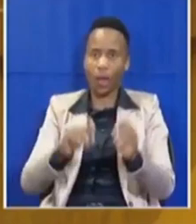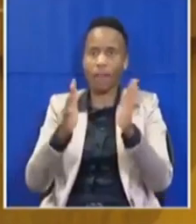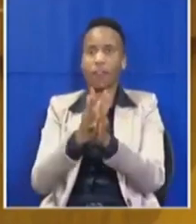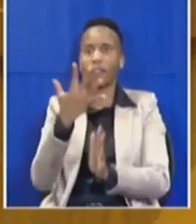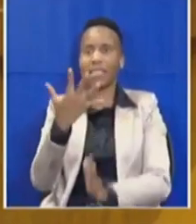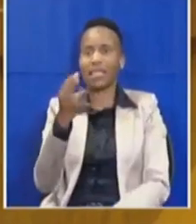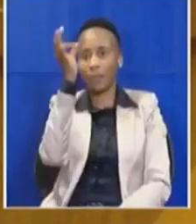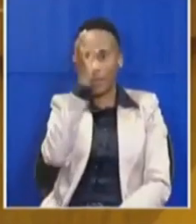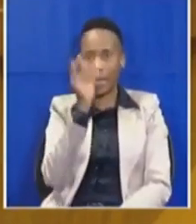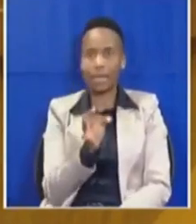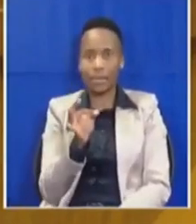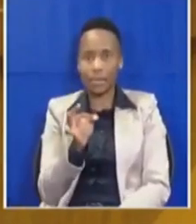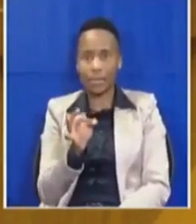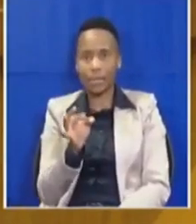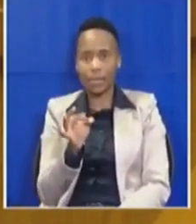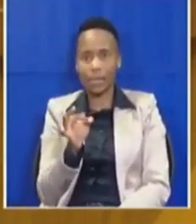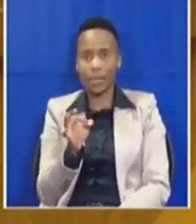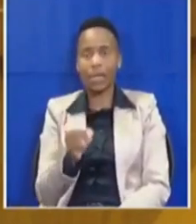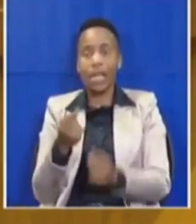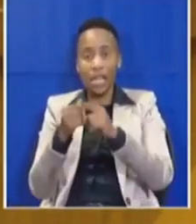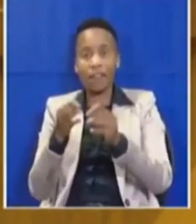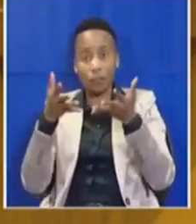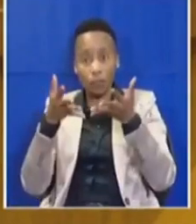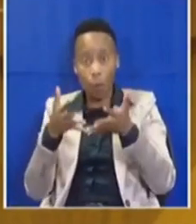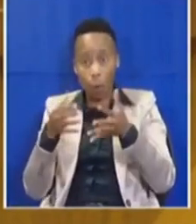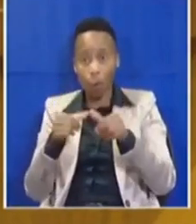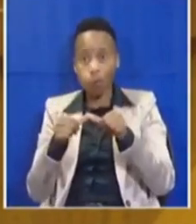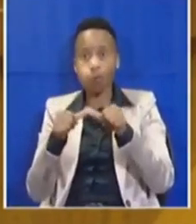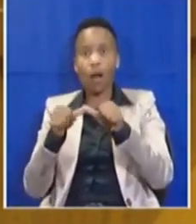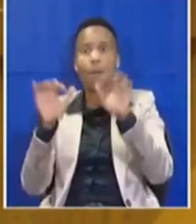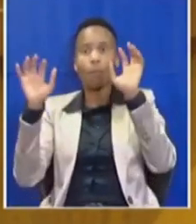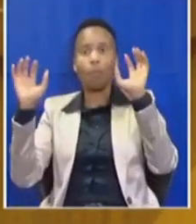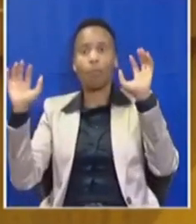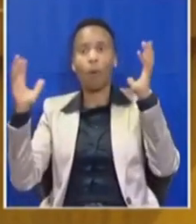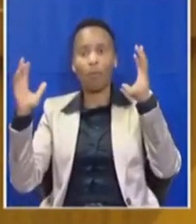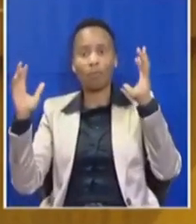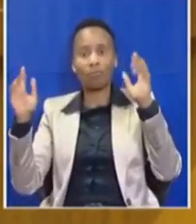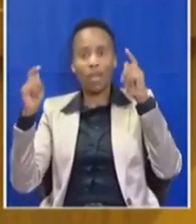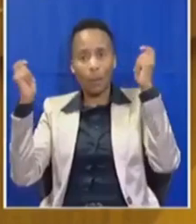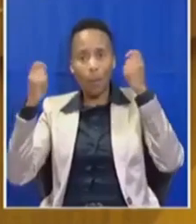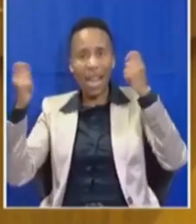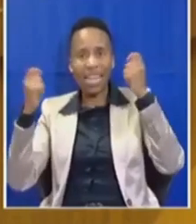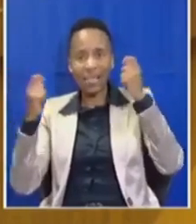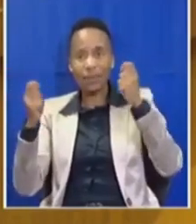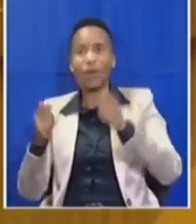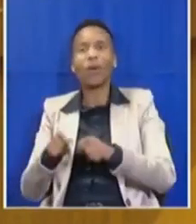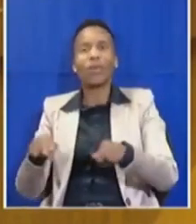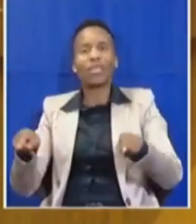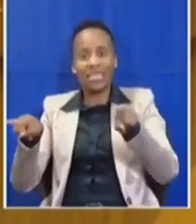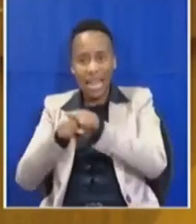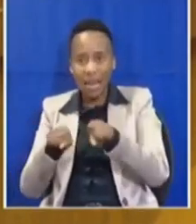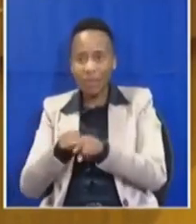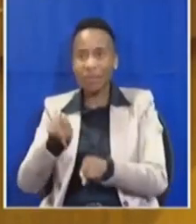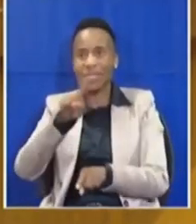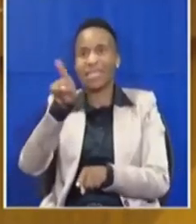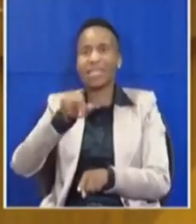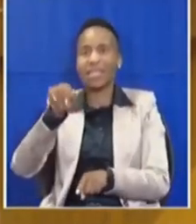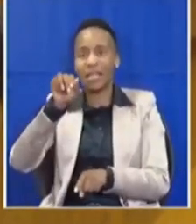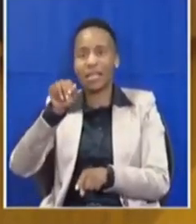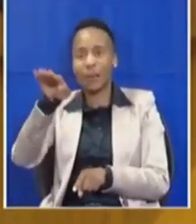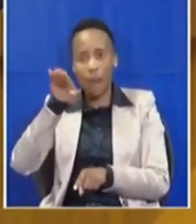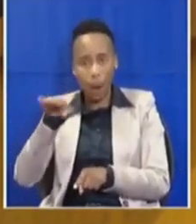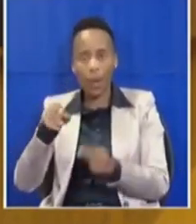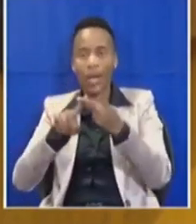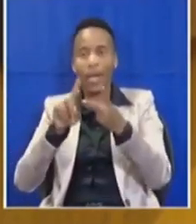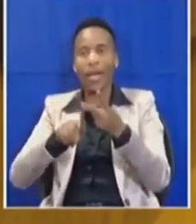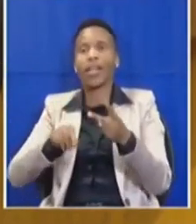If we keep going with populism, we'll end up like countries like Venezuela and Zimbabwe and end